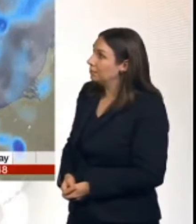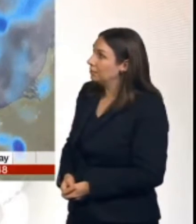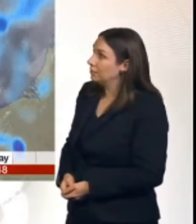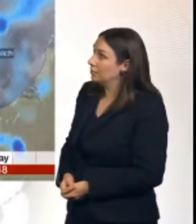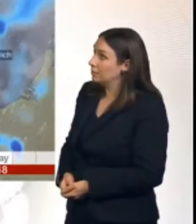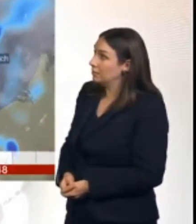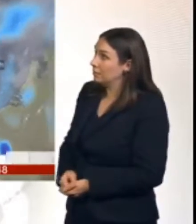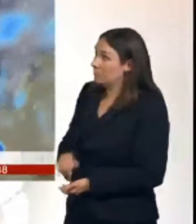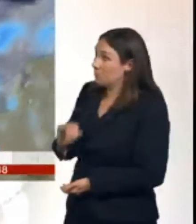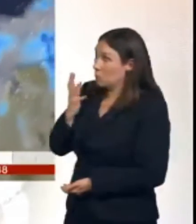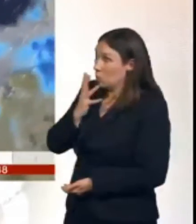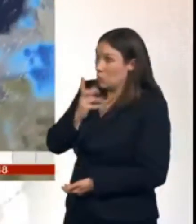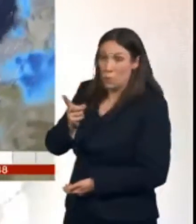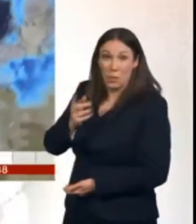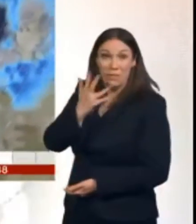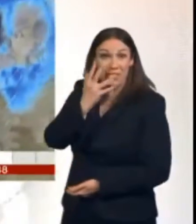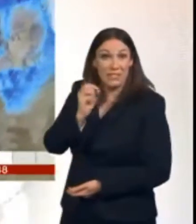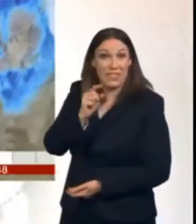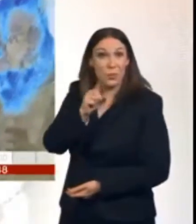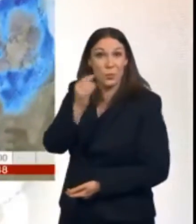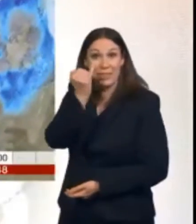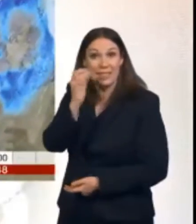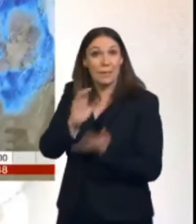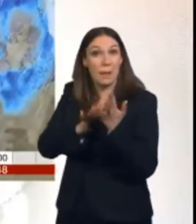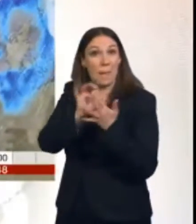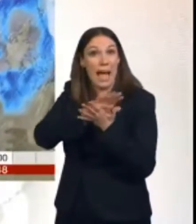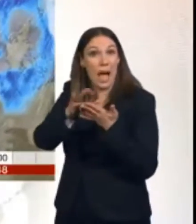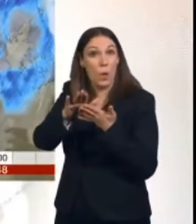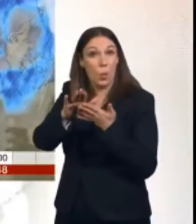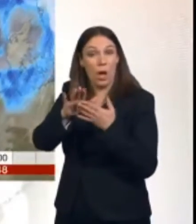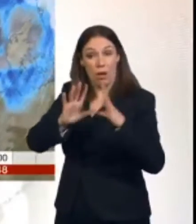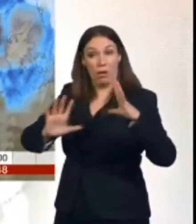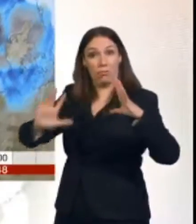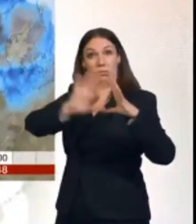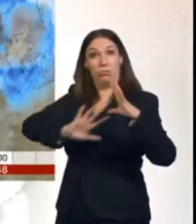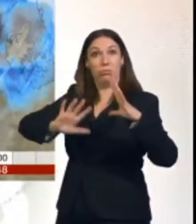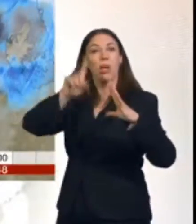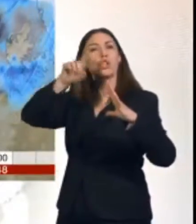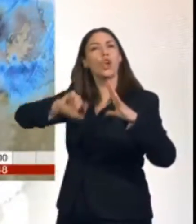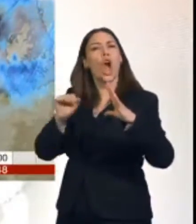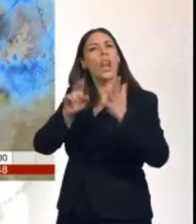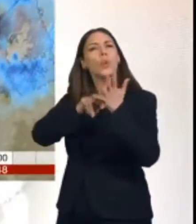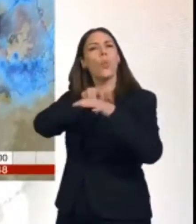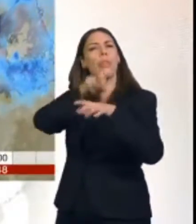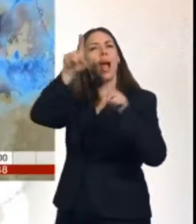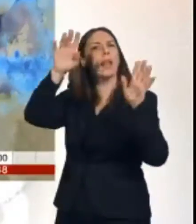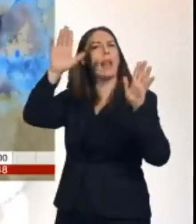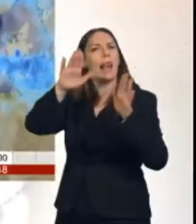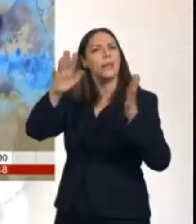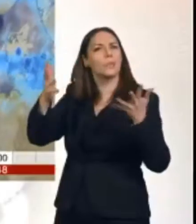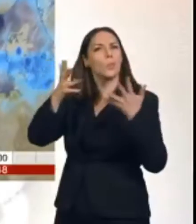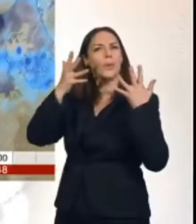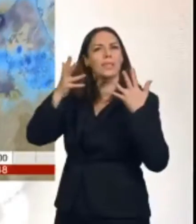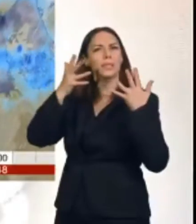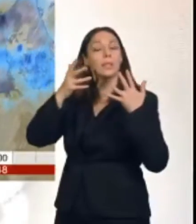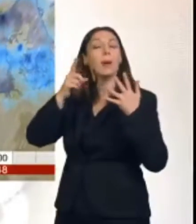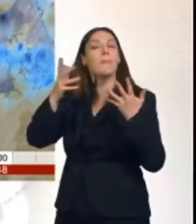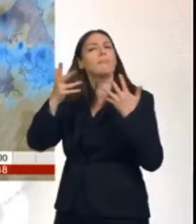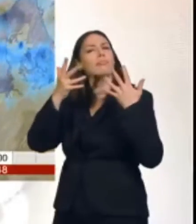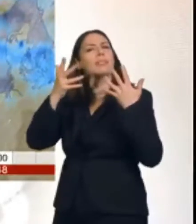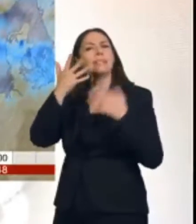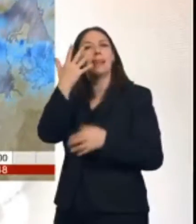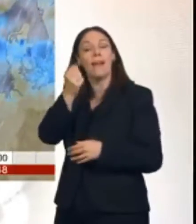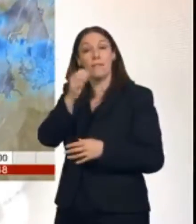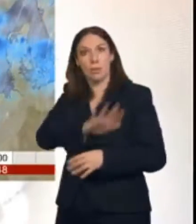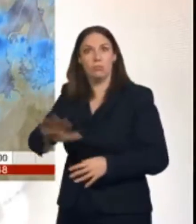56 a man hour gusts, gales elsewhere. Winds not as strong across Scotland and Northern Ireland, but still a breezy day nonetheless. Rain